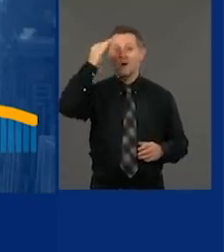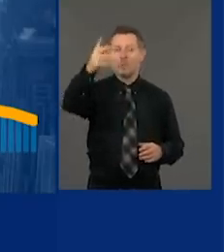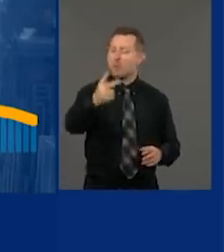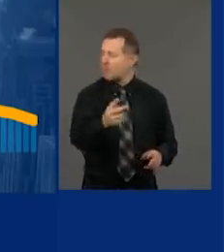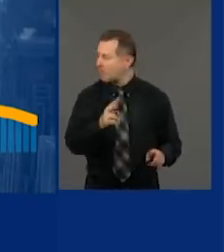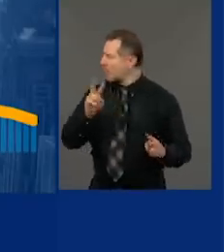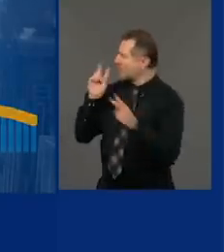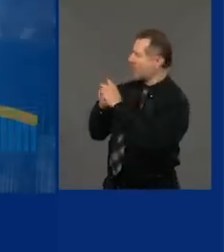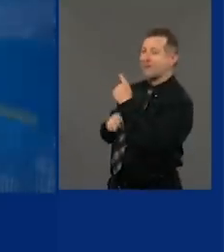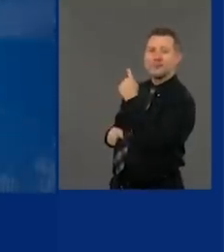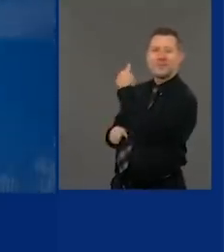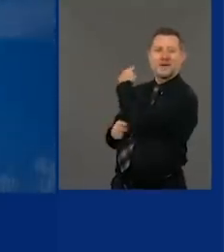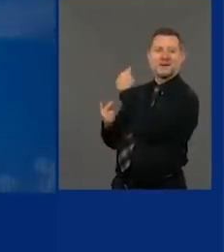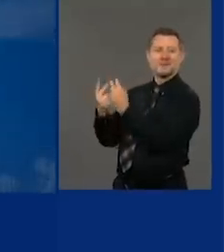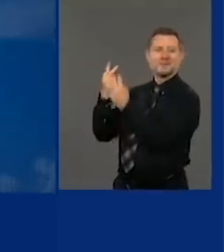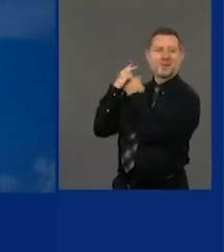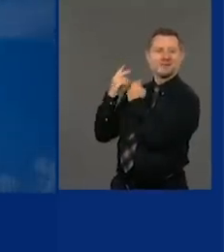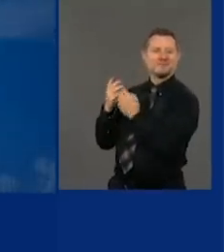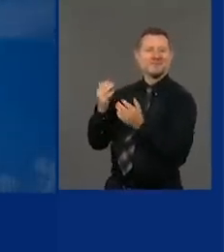So I love history.